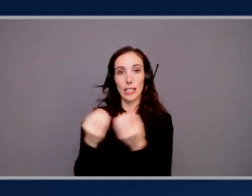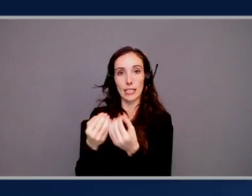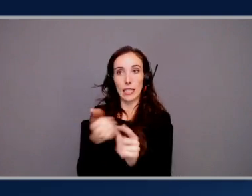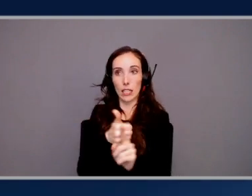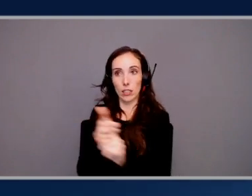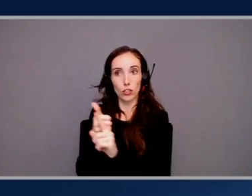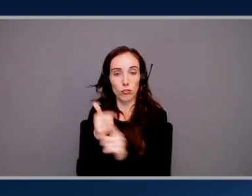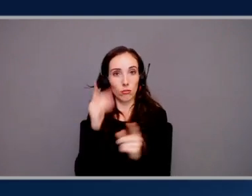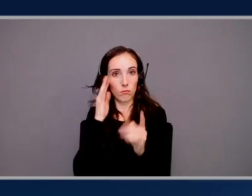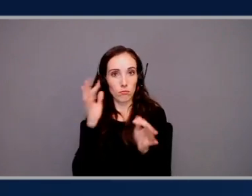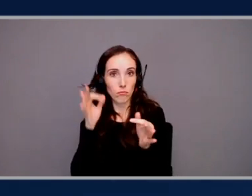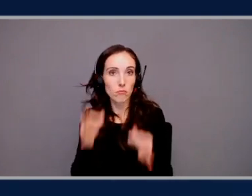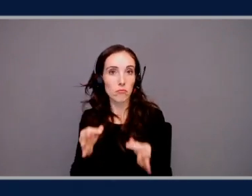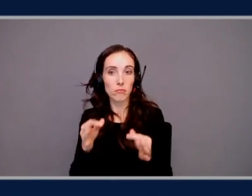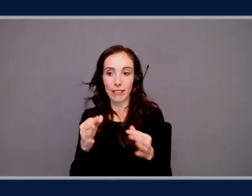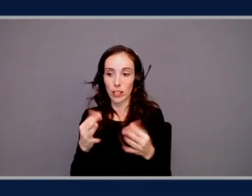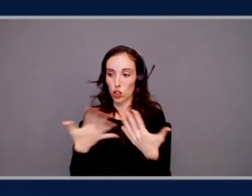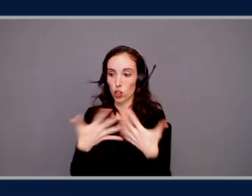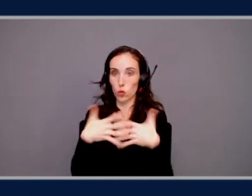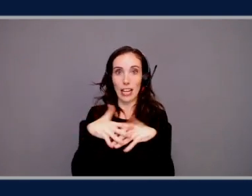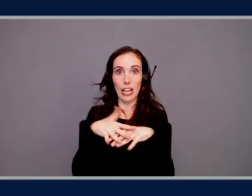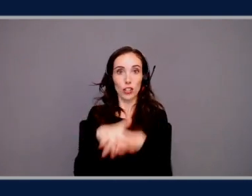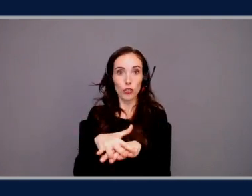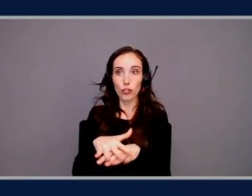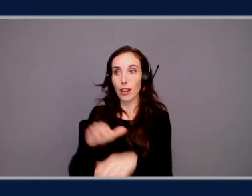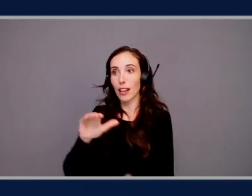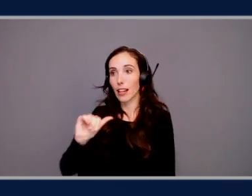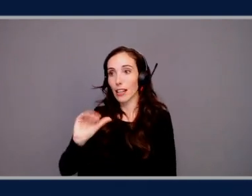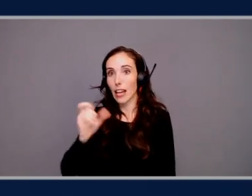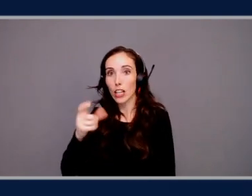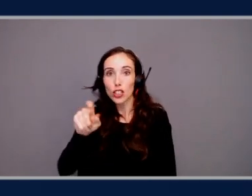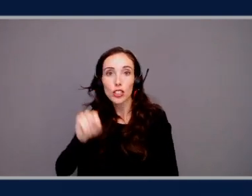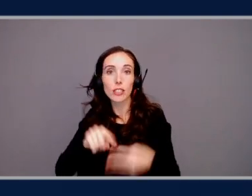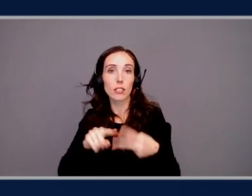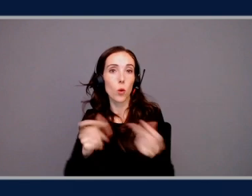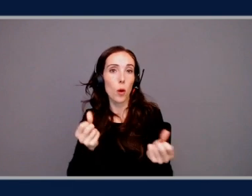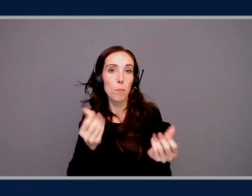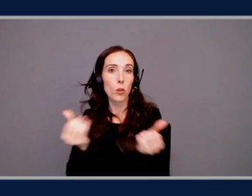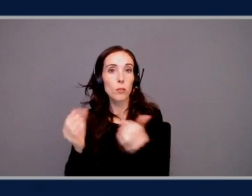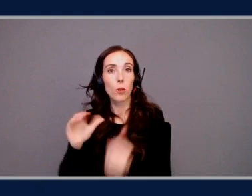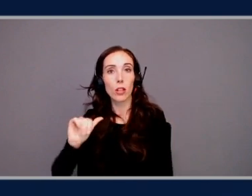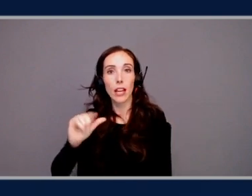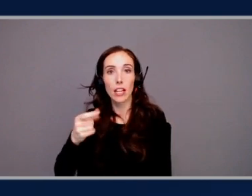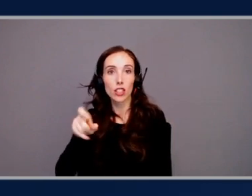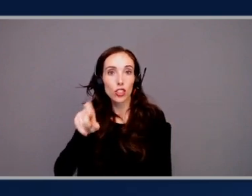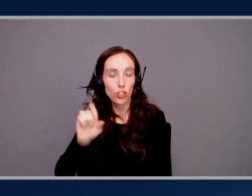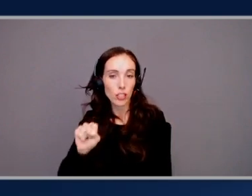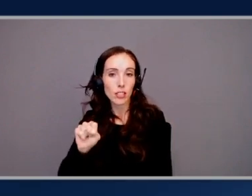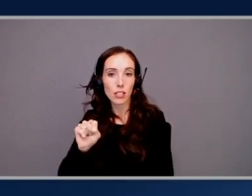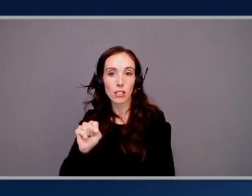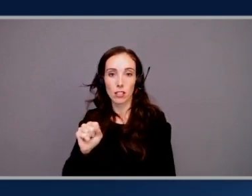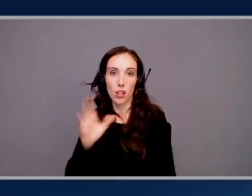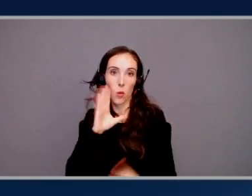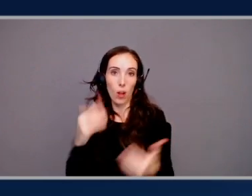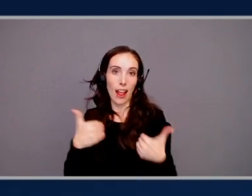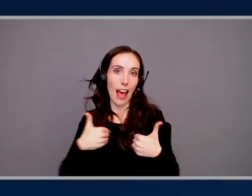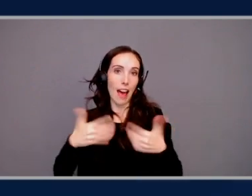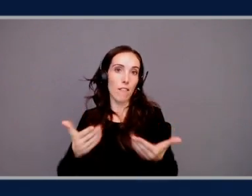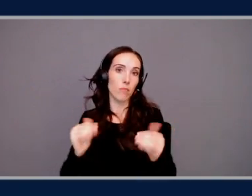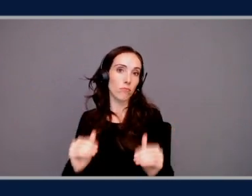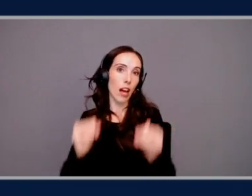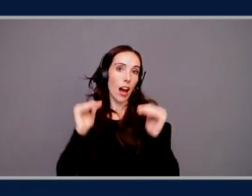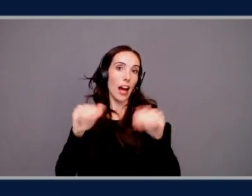to integrate either agents or multiple agents into existing processes find higher adoption within their teams.